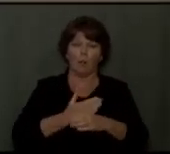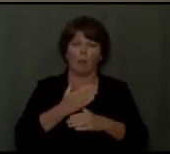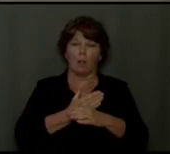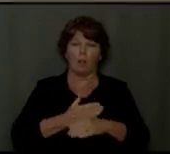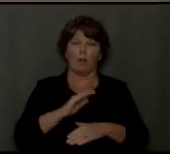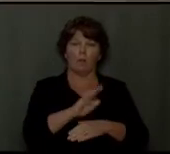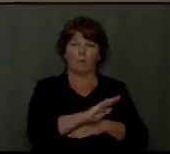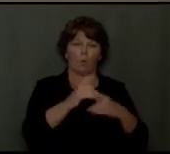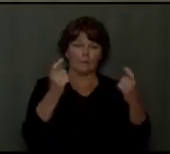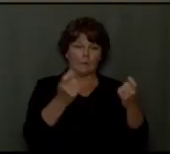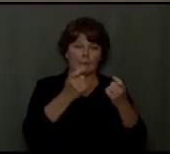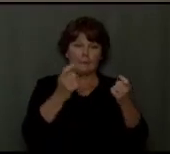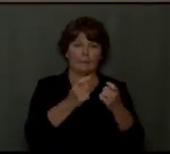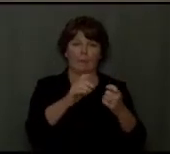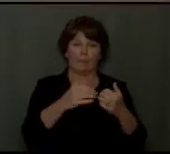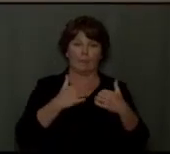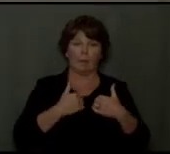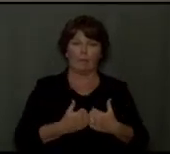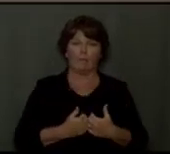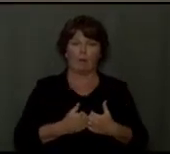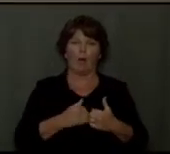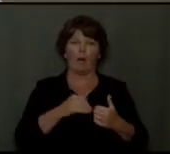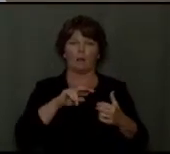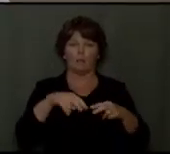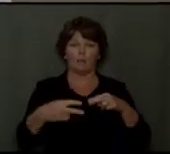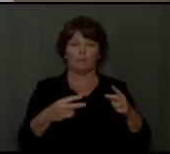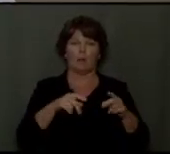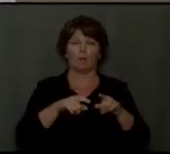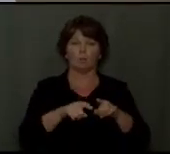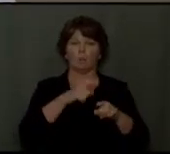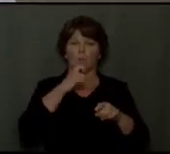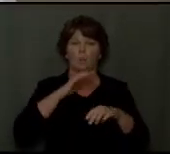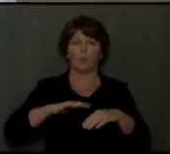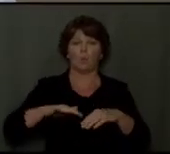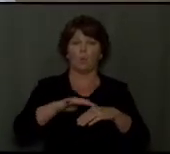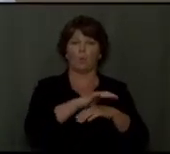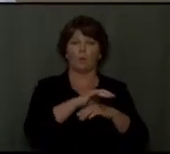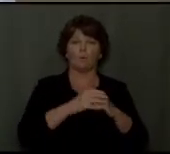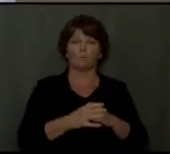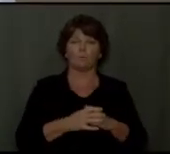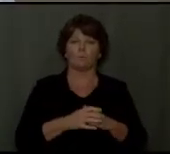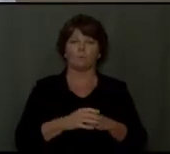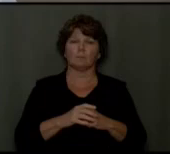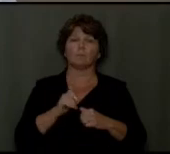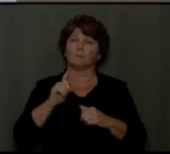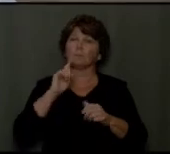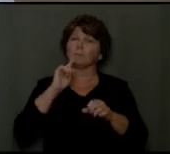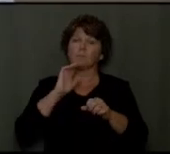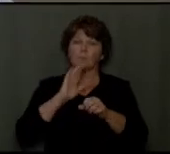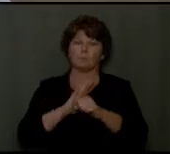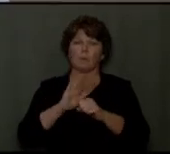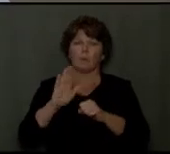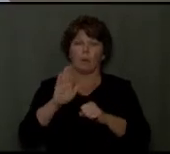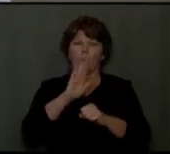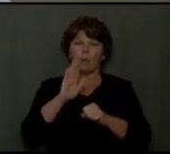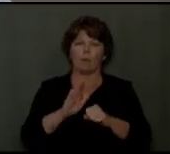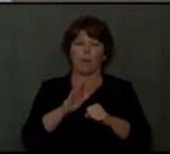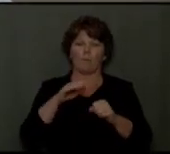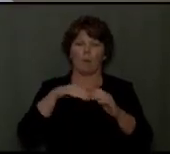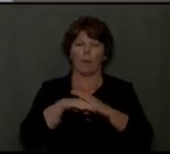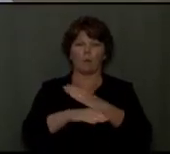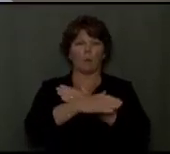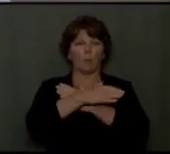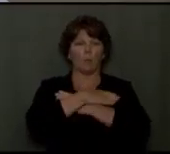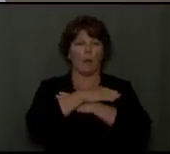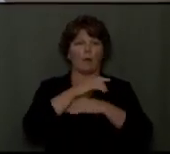sinned, whose bodies fell in the wilderness? And to whom did he swear that they would not enter his rest? But to